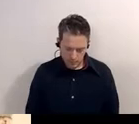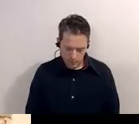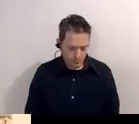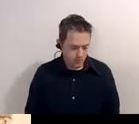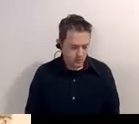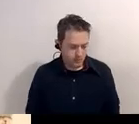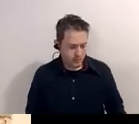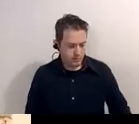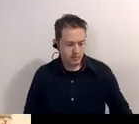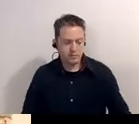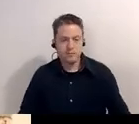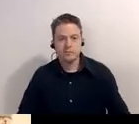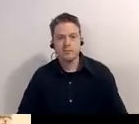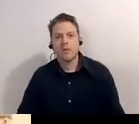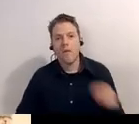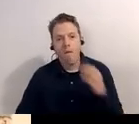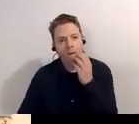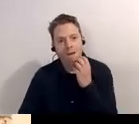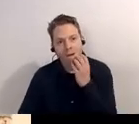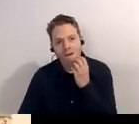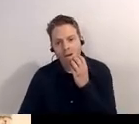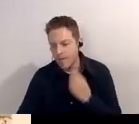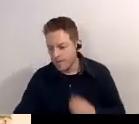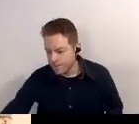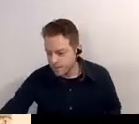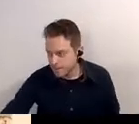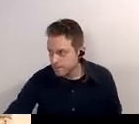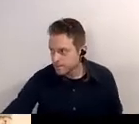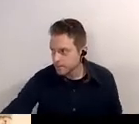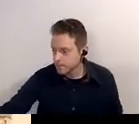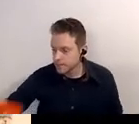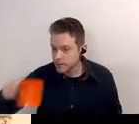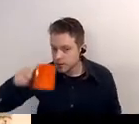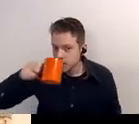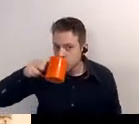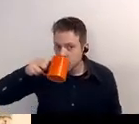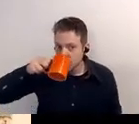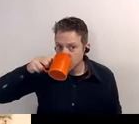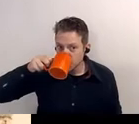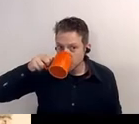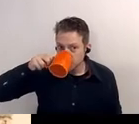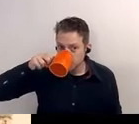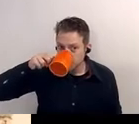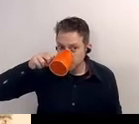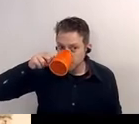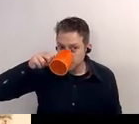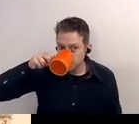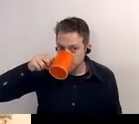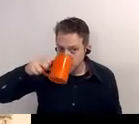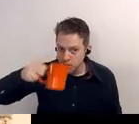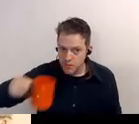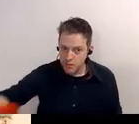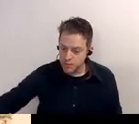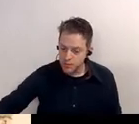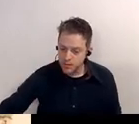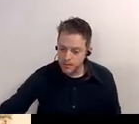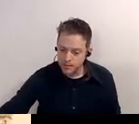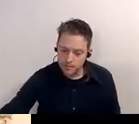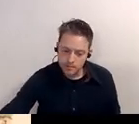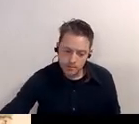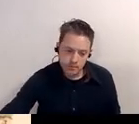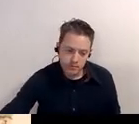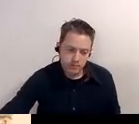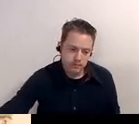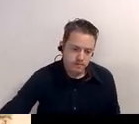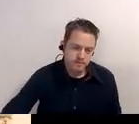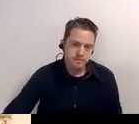that uh promise is made promises broken yes there was a segment of the african-american community that supported the expressway